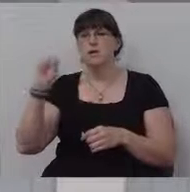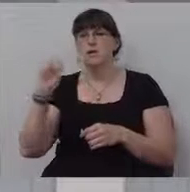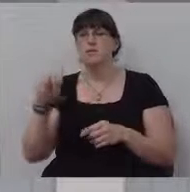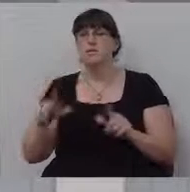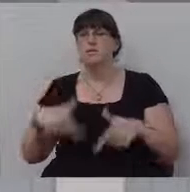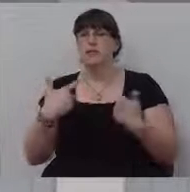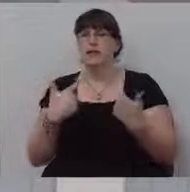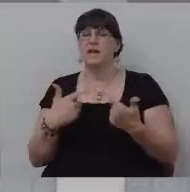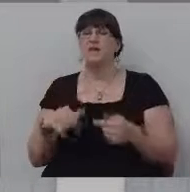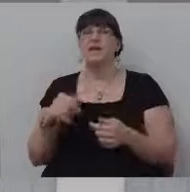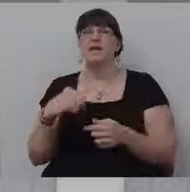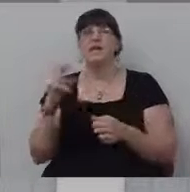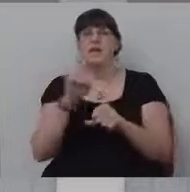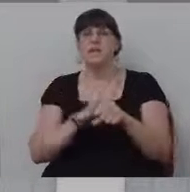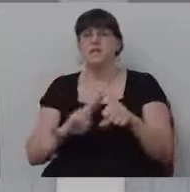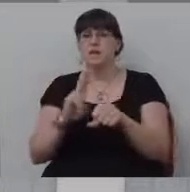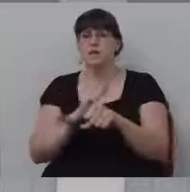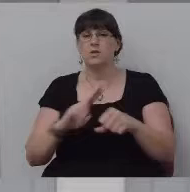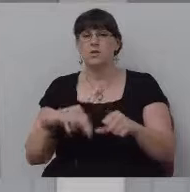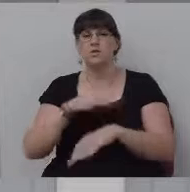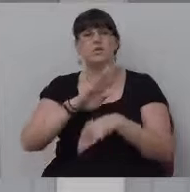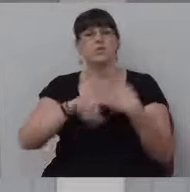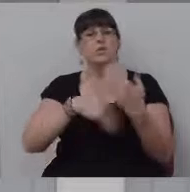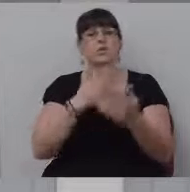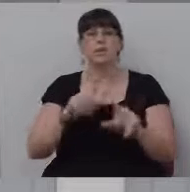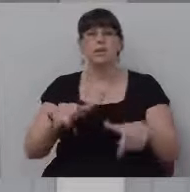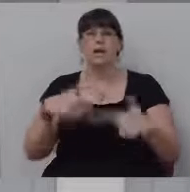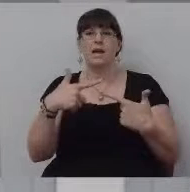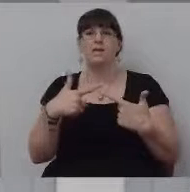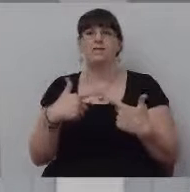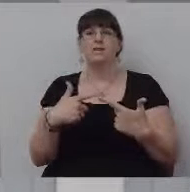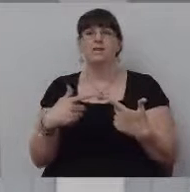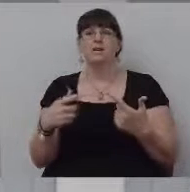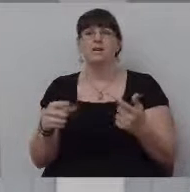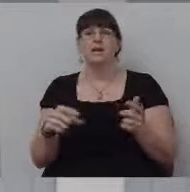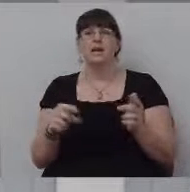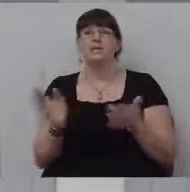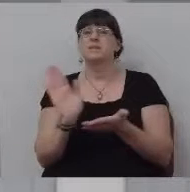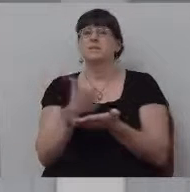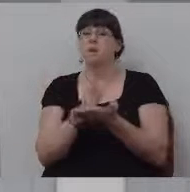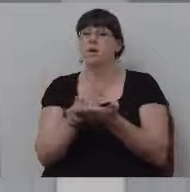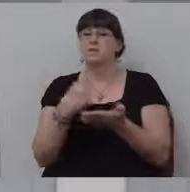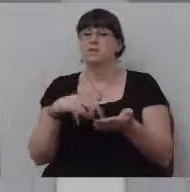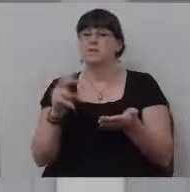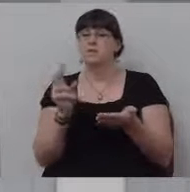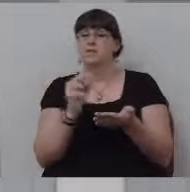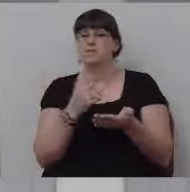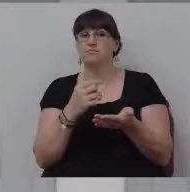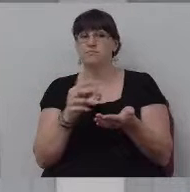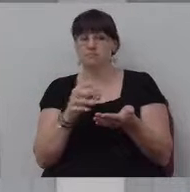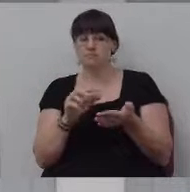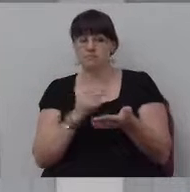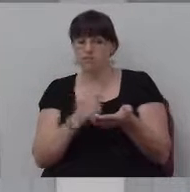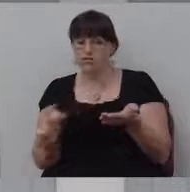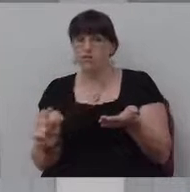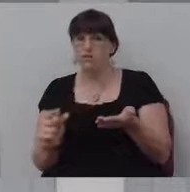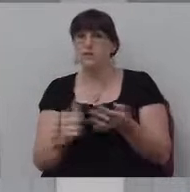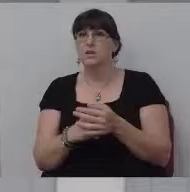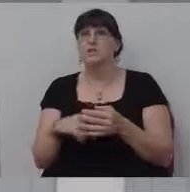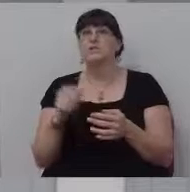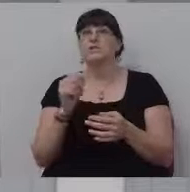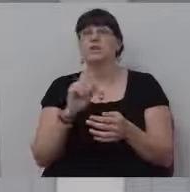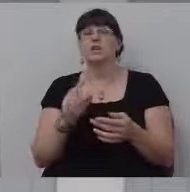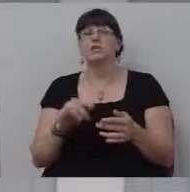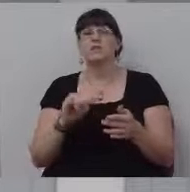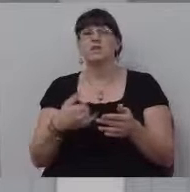Solomon, his kind of his entire life as part of our text as we go through this. So it's not going to be, it's